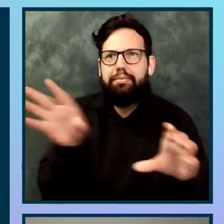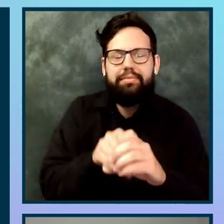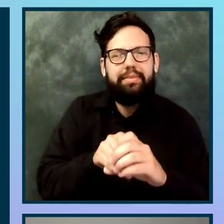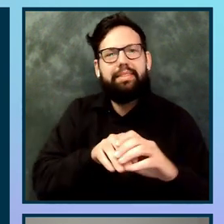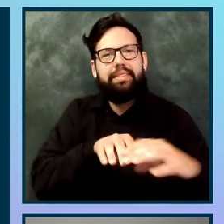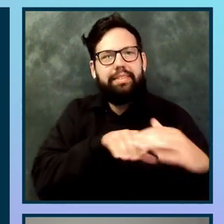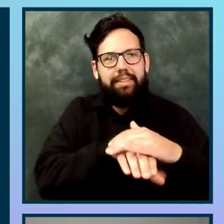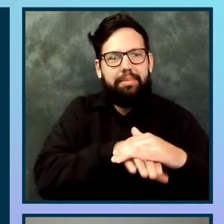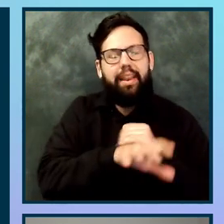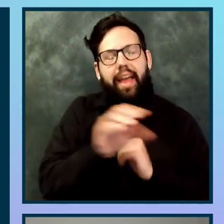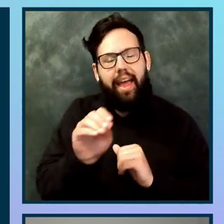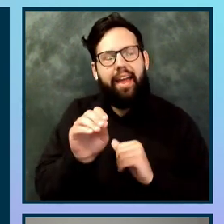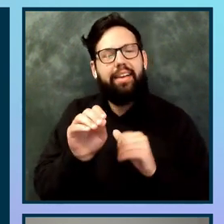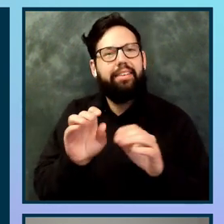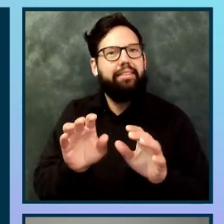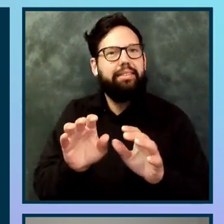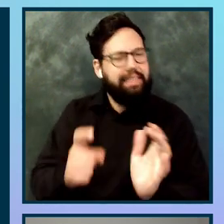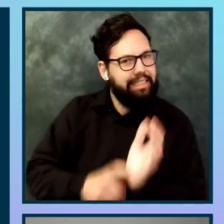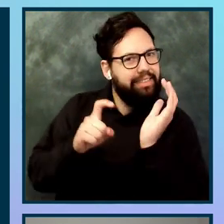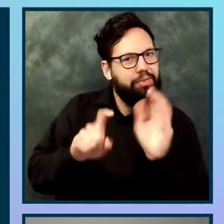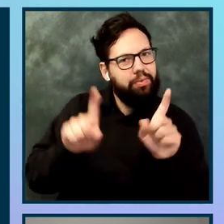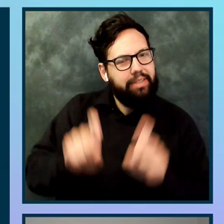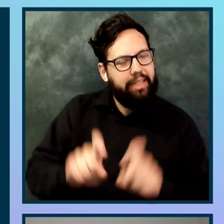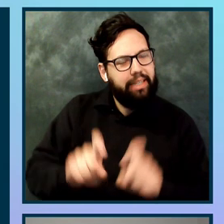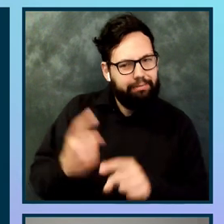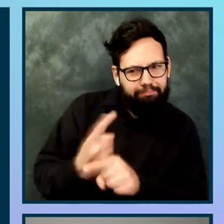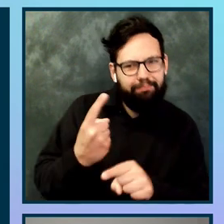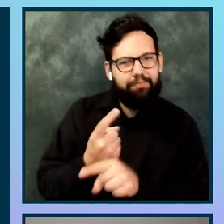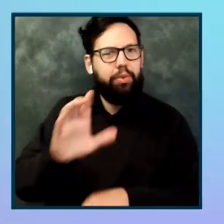properly the accessibility of your web product.